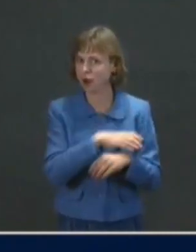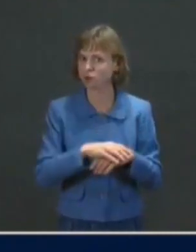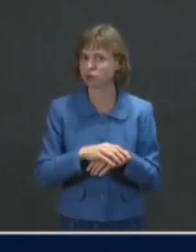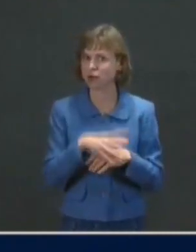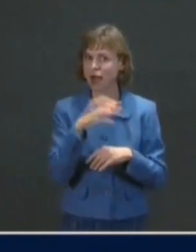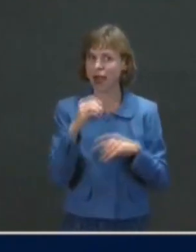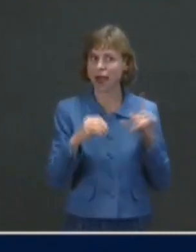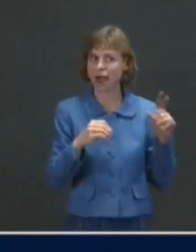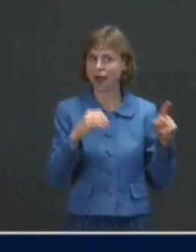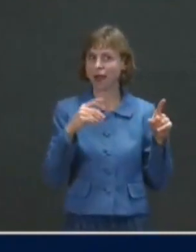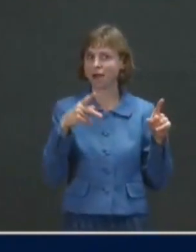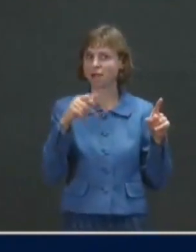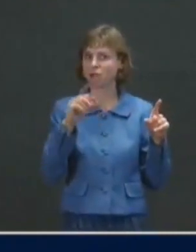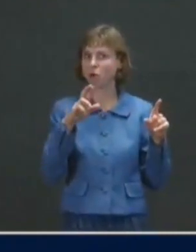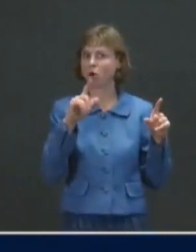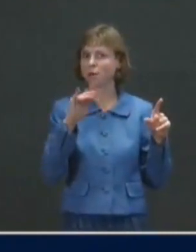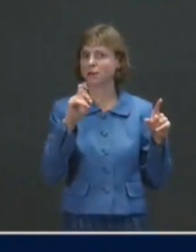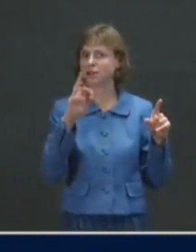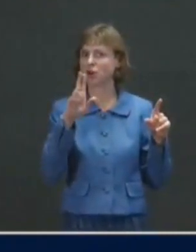still has to make a determination about what will be in a final package.